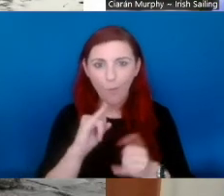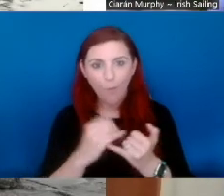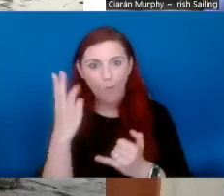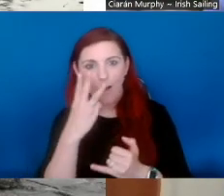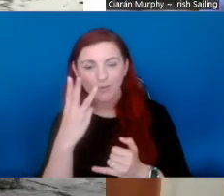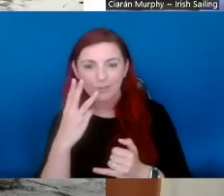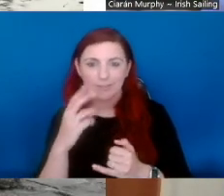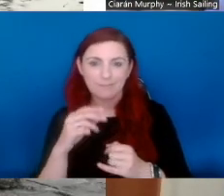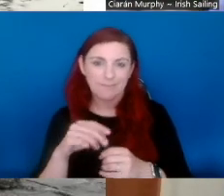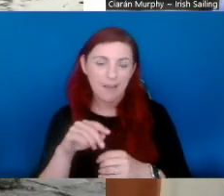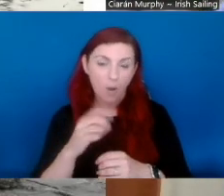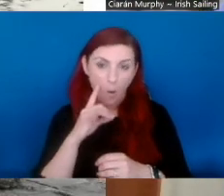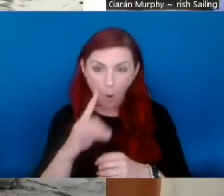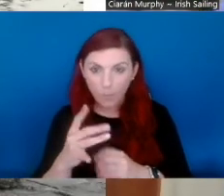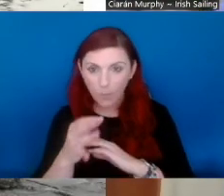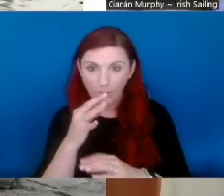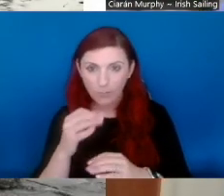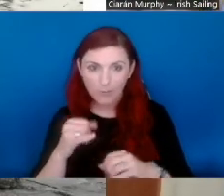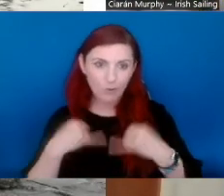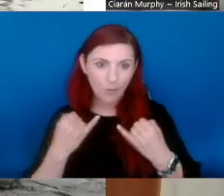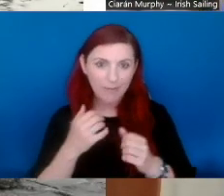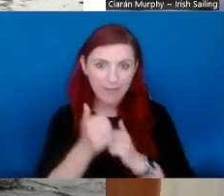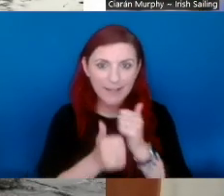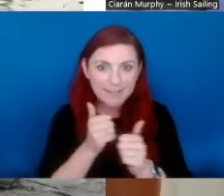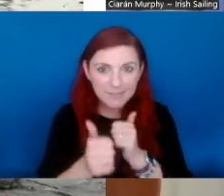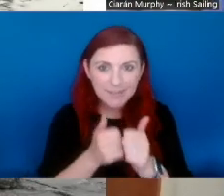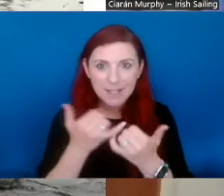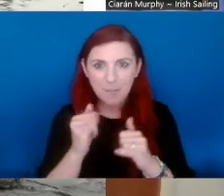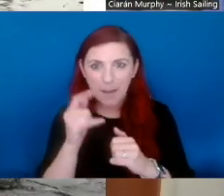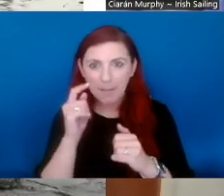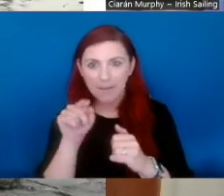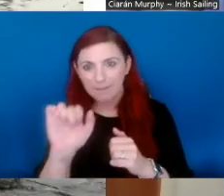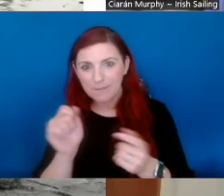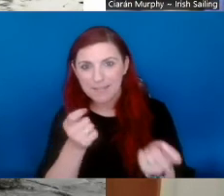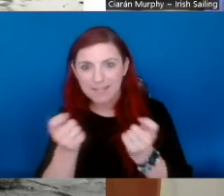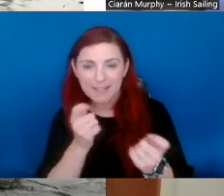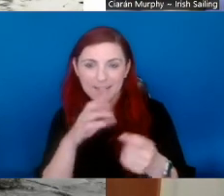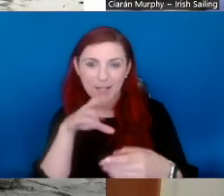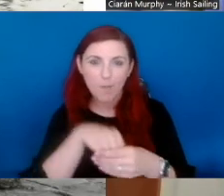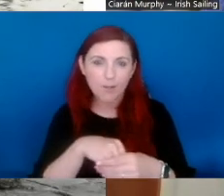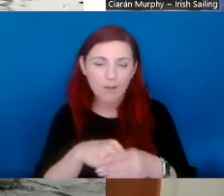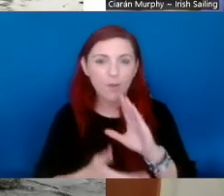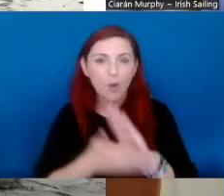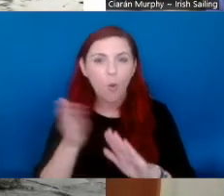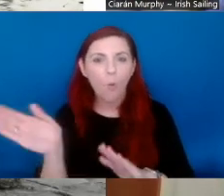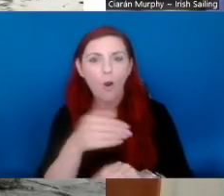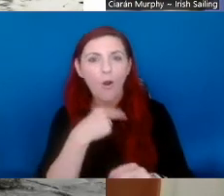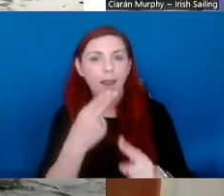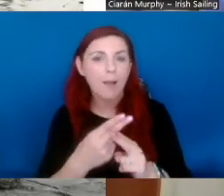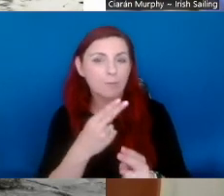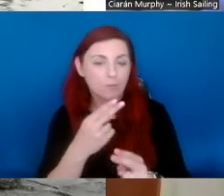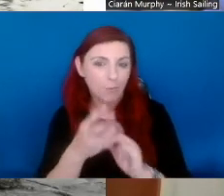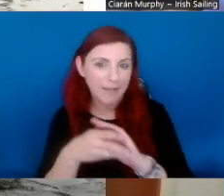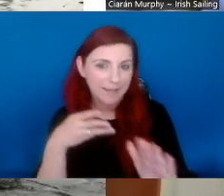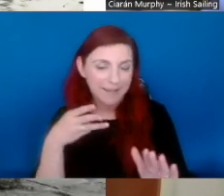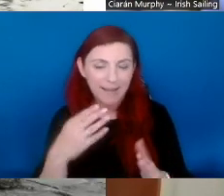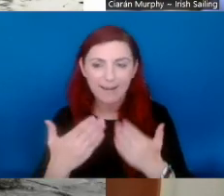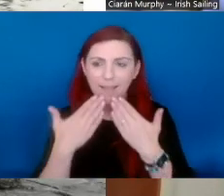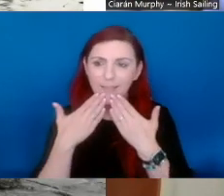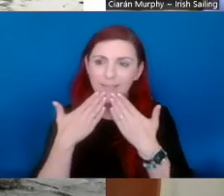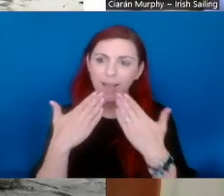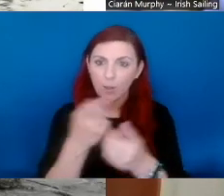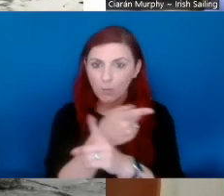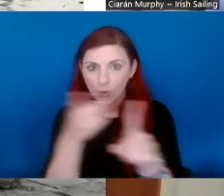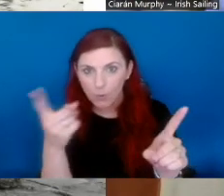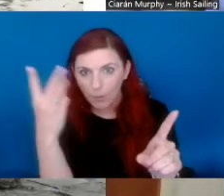really enjoyed speaking with you all today. And thank you for sharing your knowledge and your advice for our audience. I hope you get to enjoy the activities